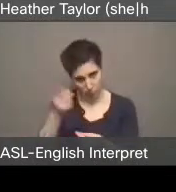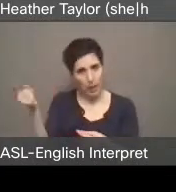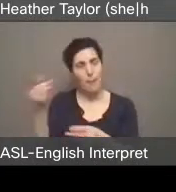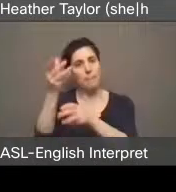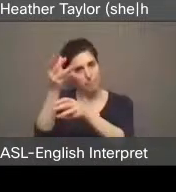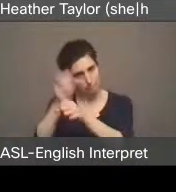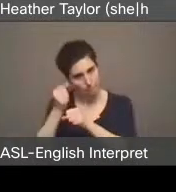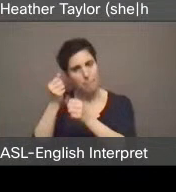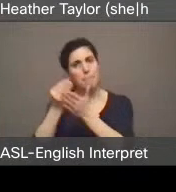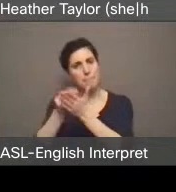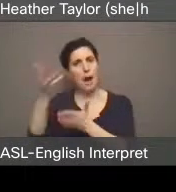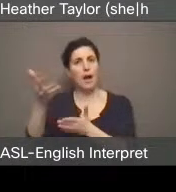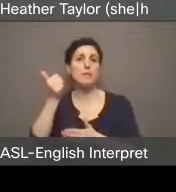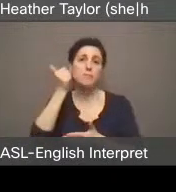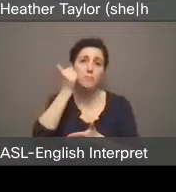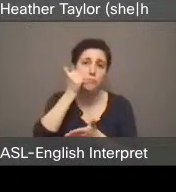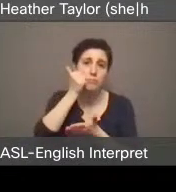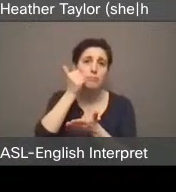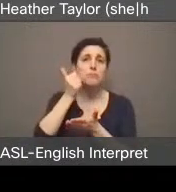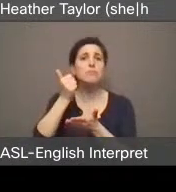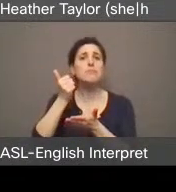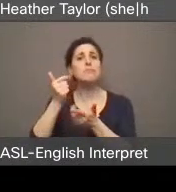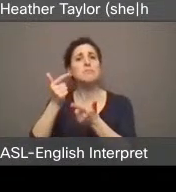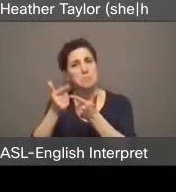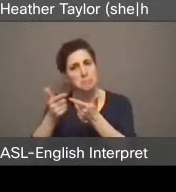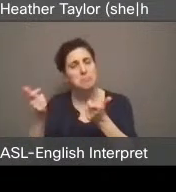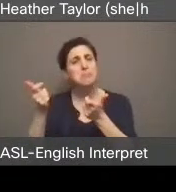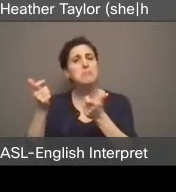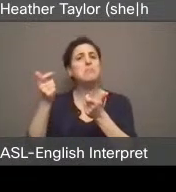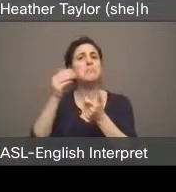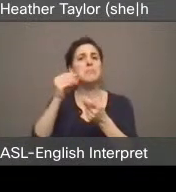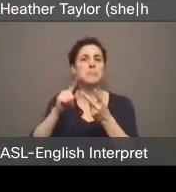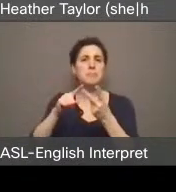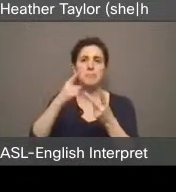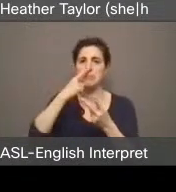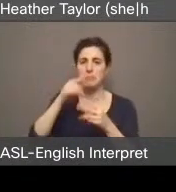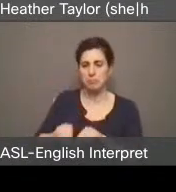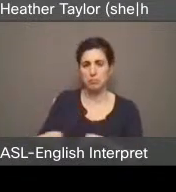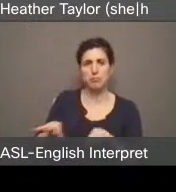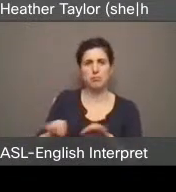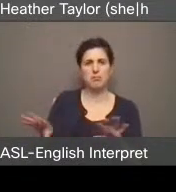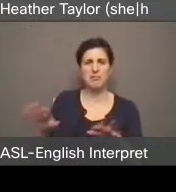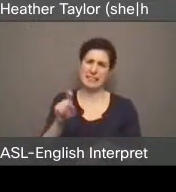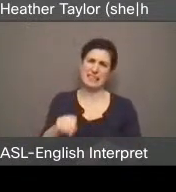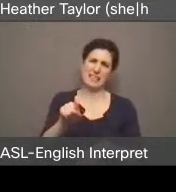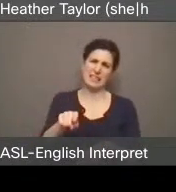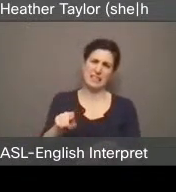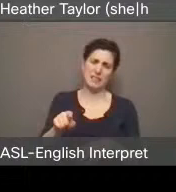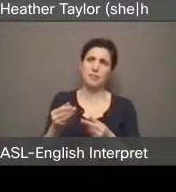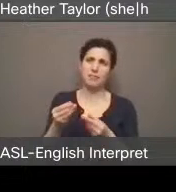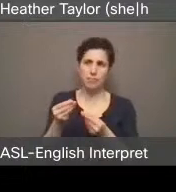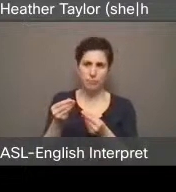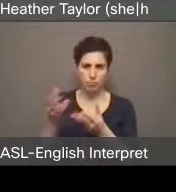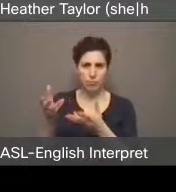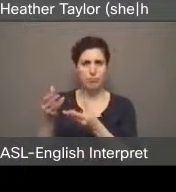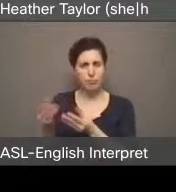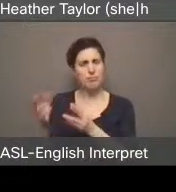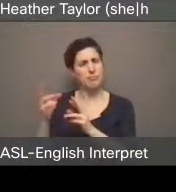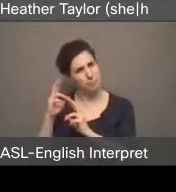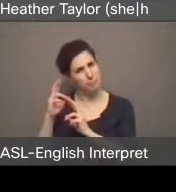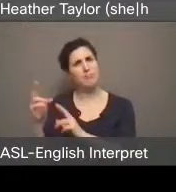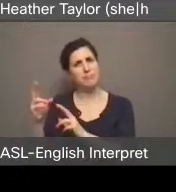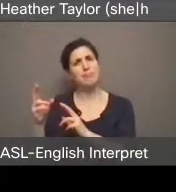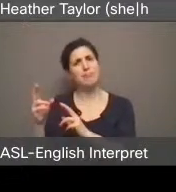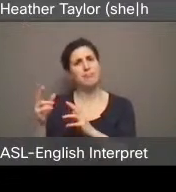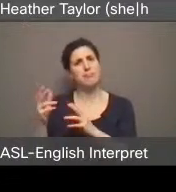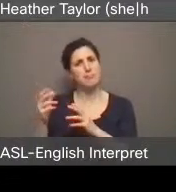kind of this really basic medical necessity. to make sure they go about their life in a really kind of dignified and stable